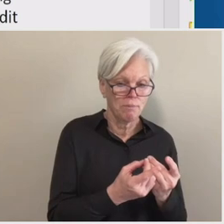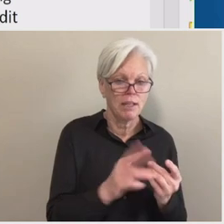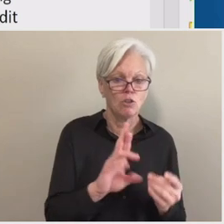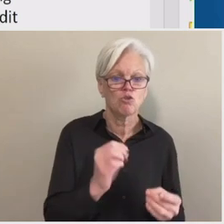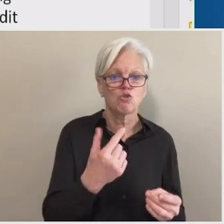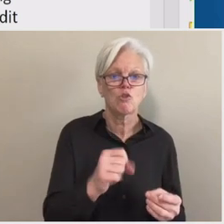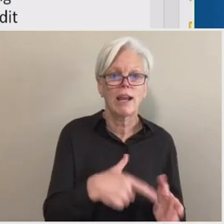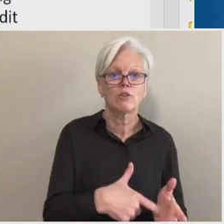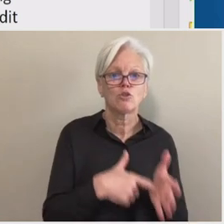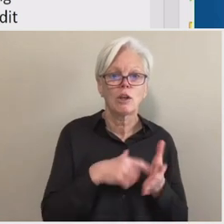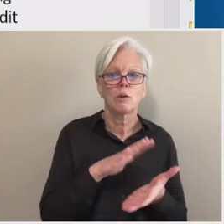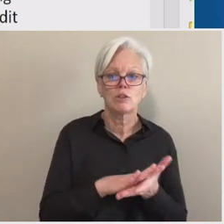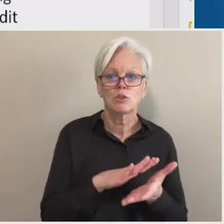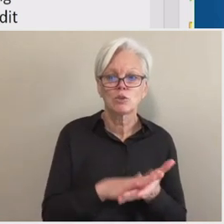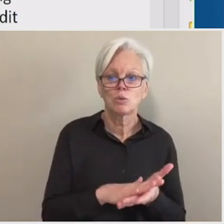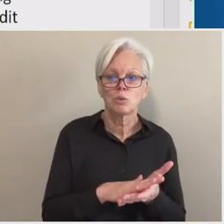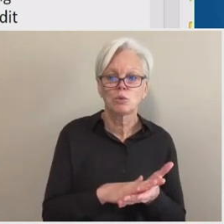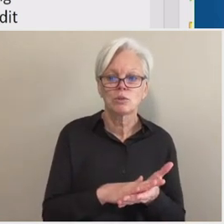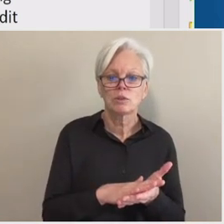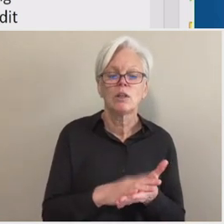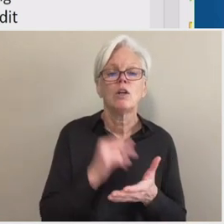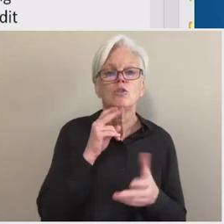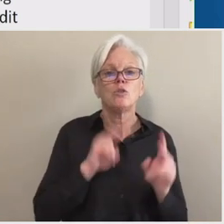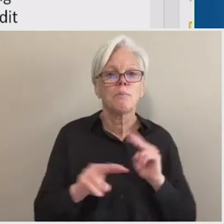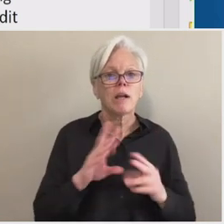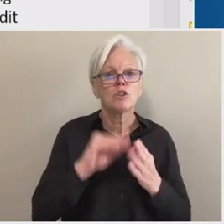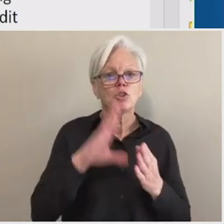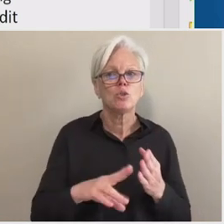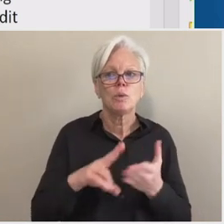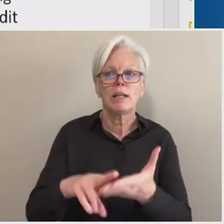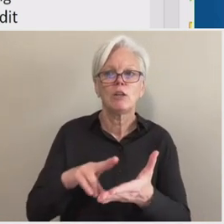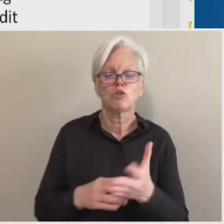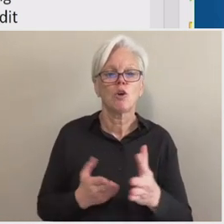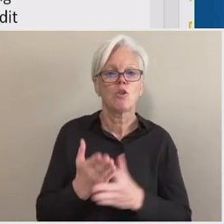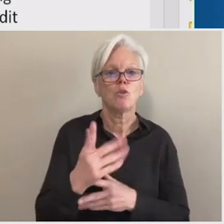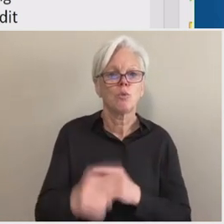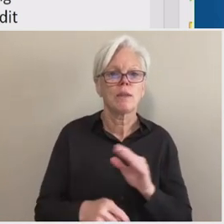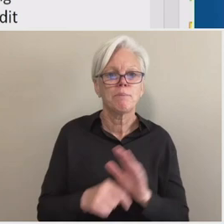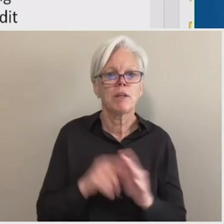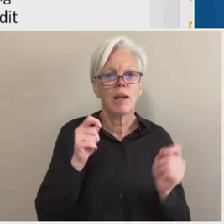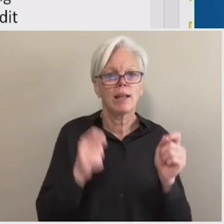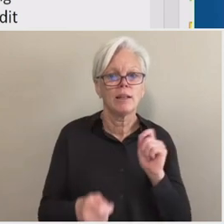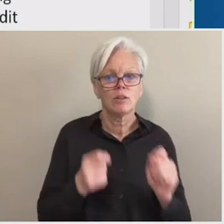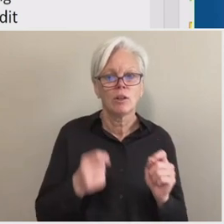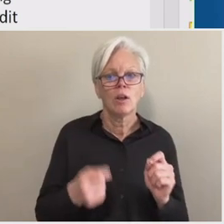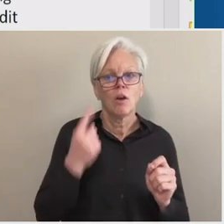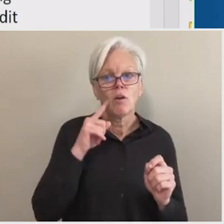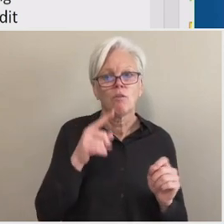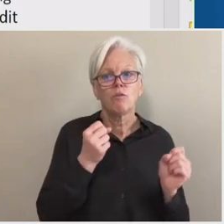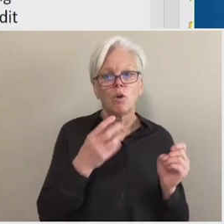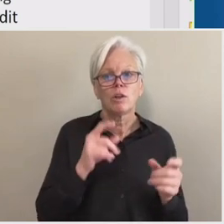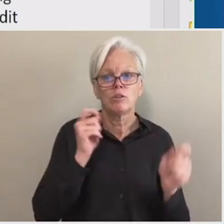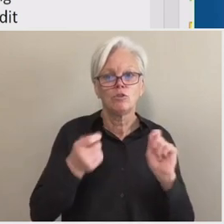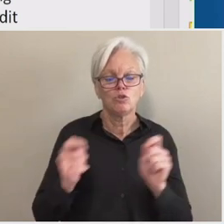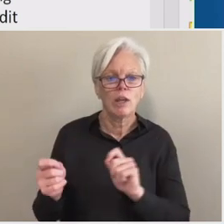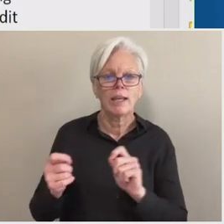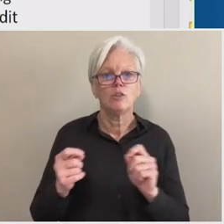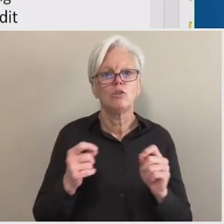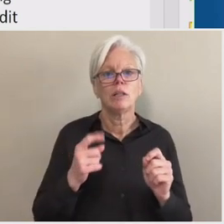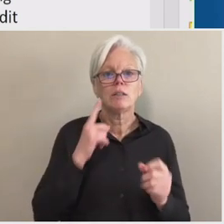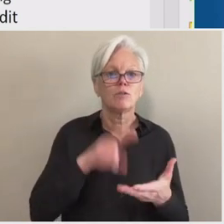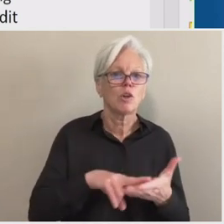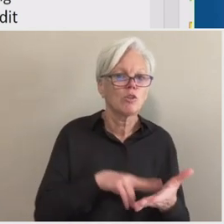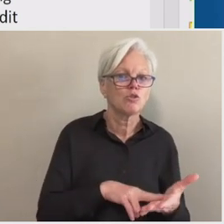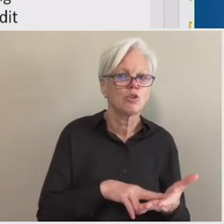school to monitor a student's enrollment throughout the period and adjust for potentially numerous changes in enrollment for